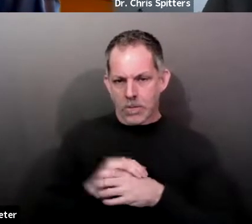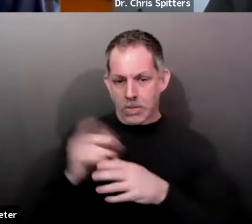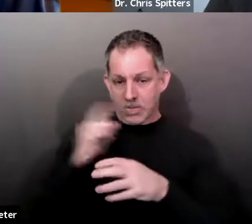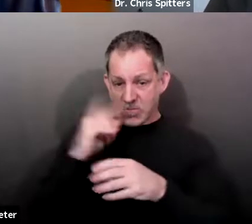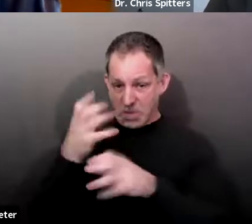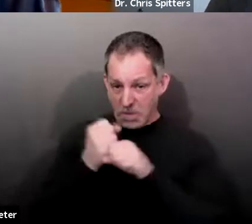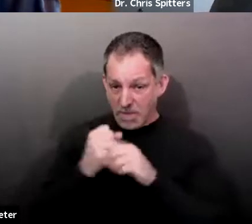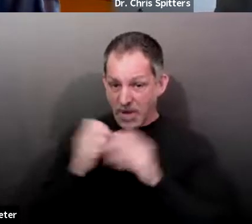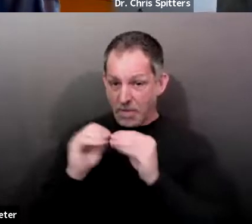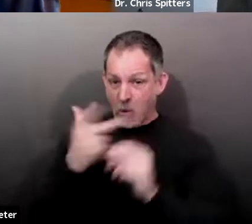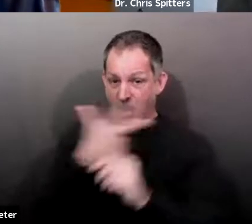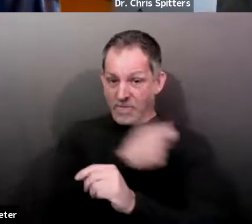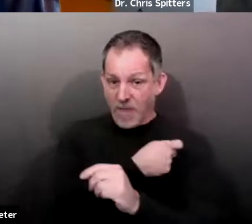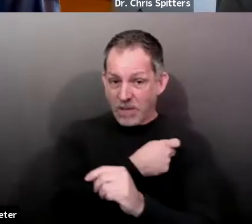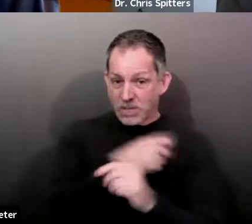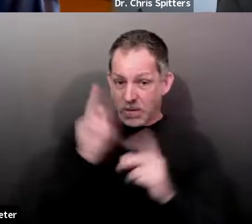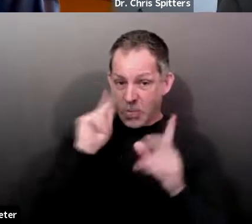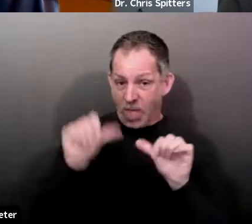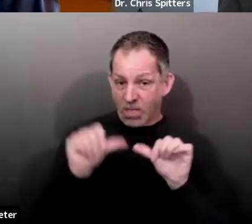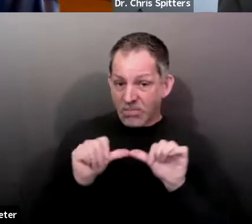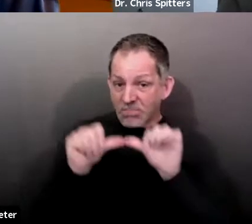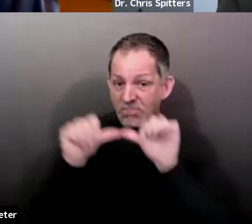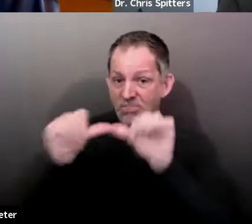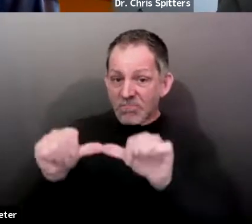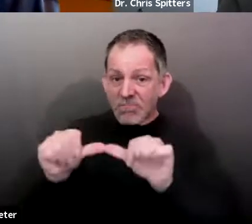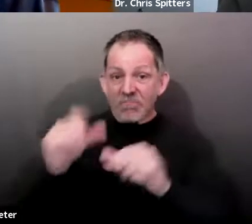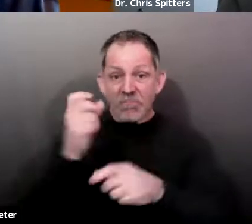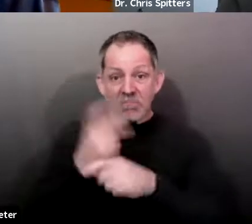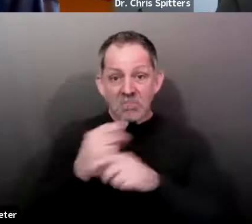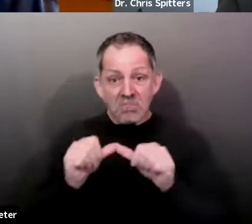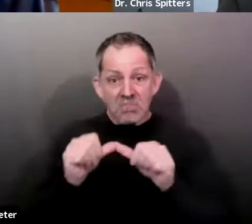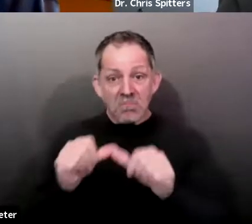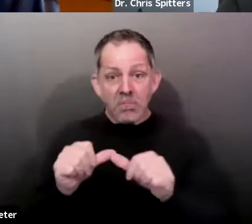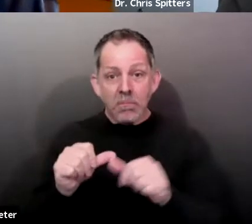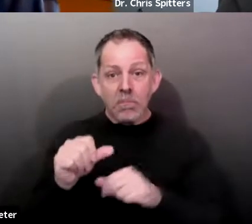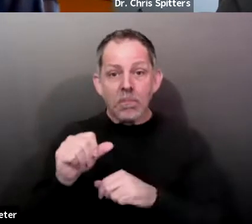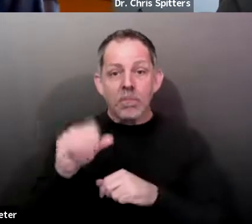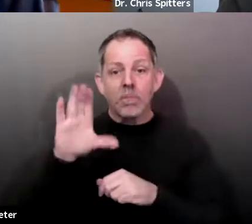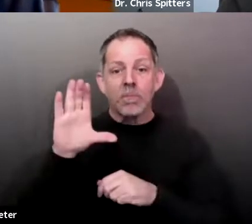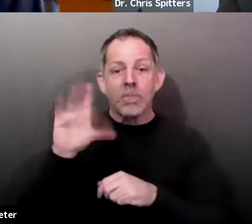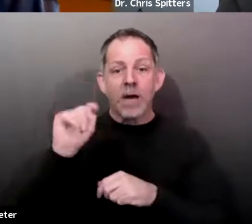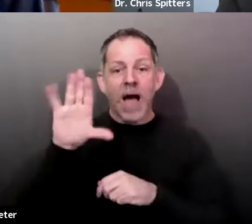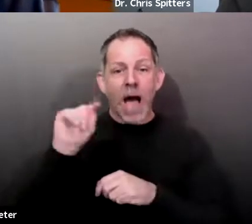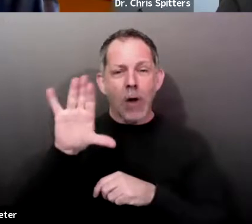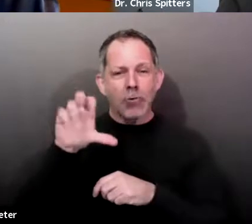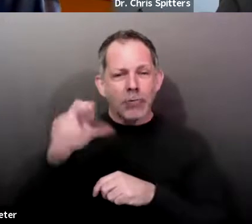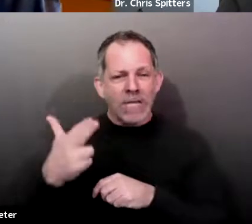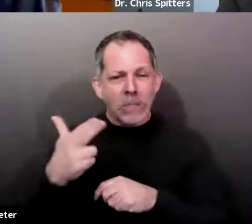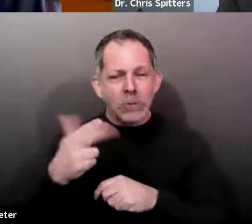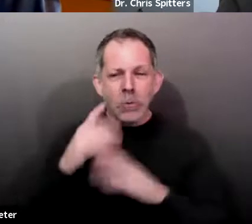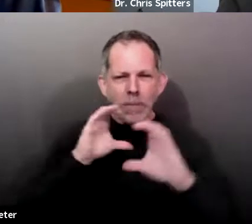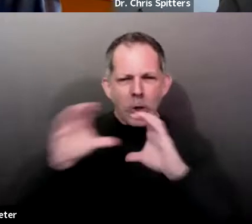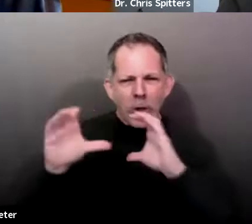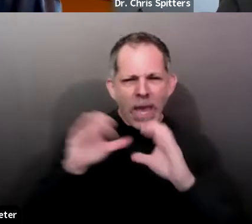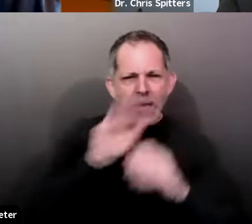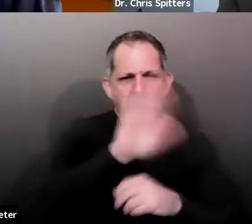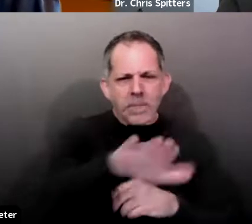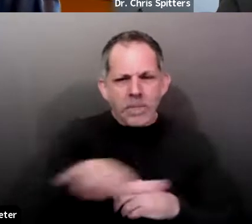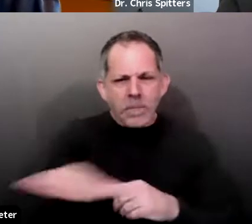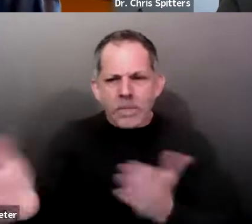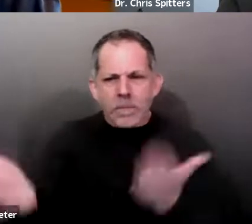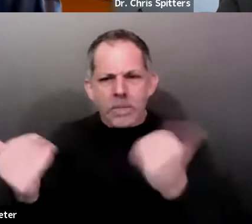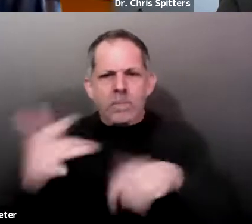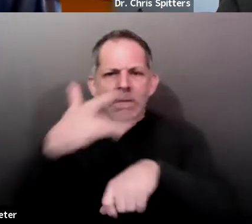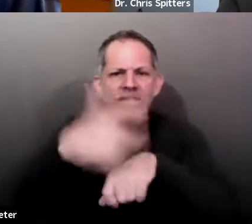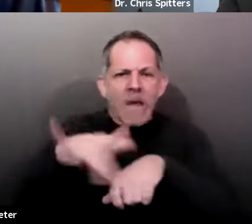that work and it's primarily outreach to communities, make sure we're communicating about availability, um, and,